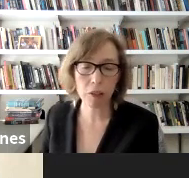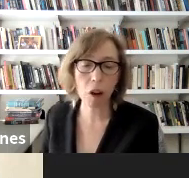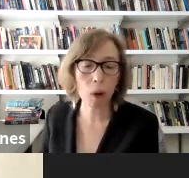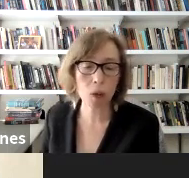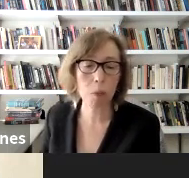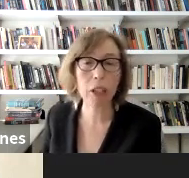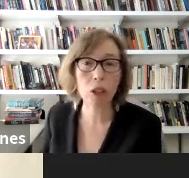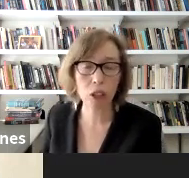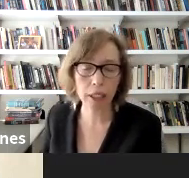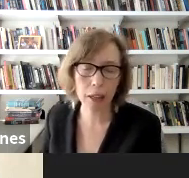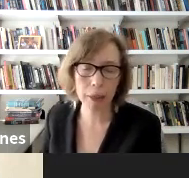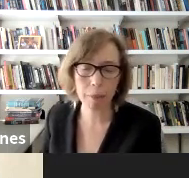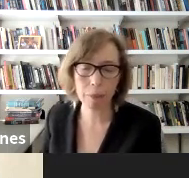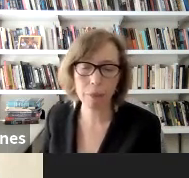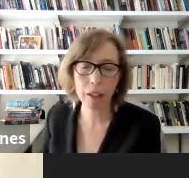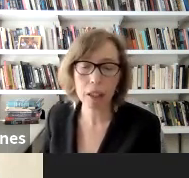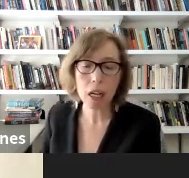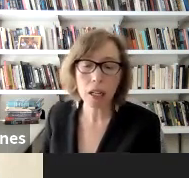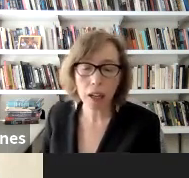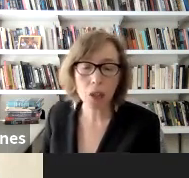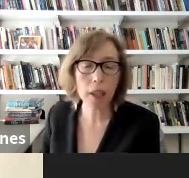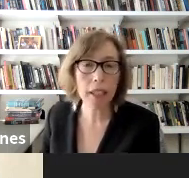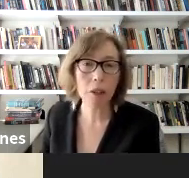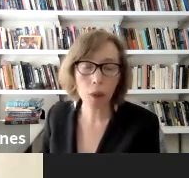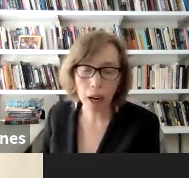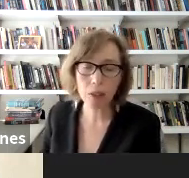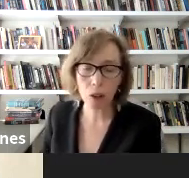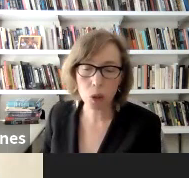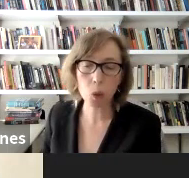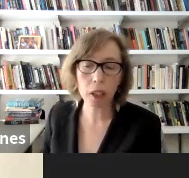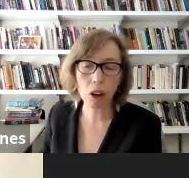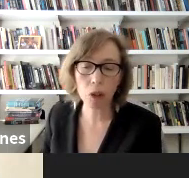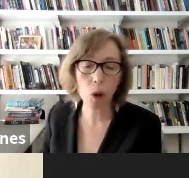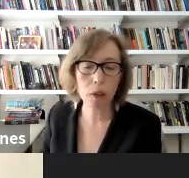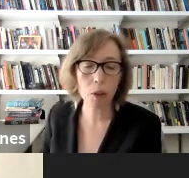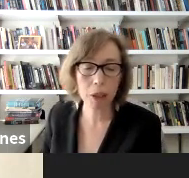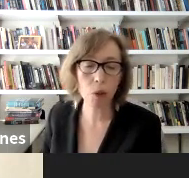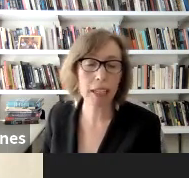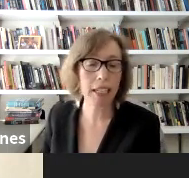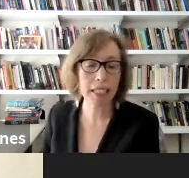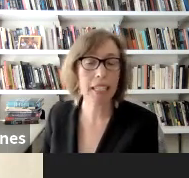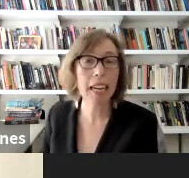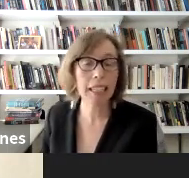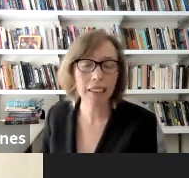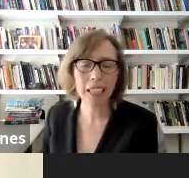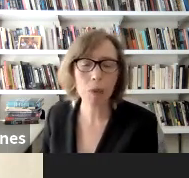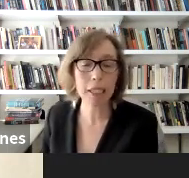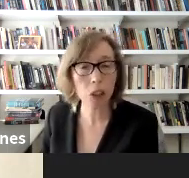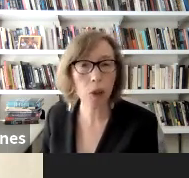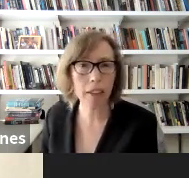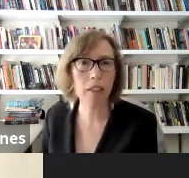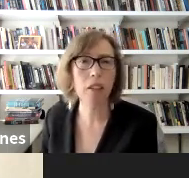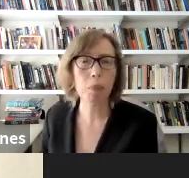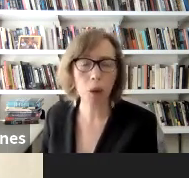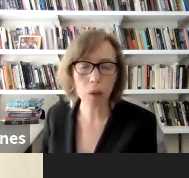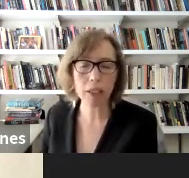like jerry falwell's liberty christian academy consequently when i started school at garland roads elementary in 1980 it was